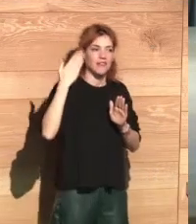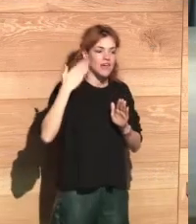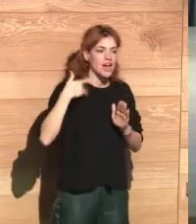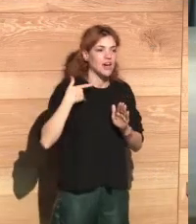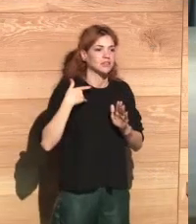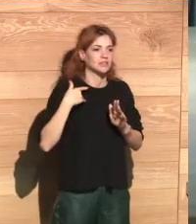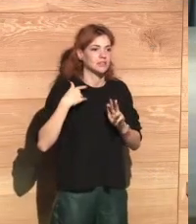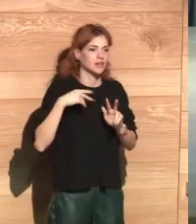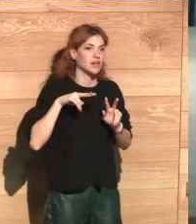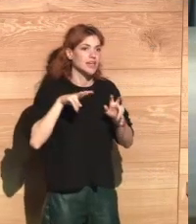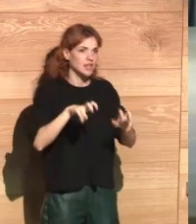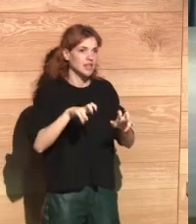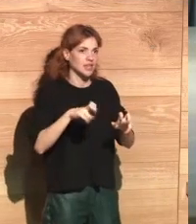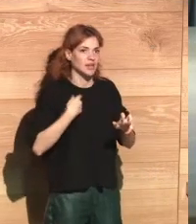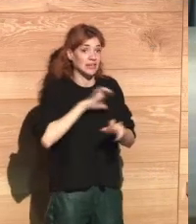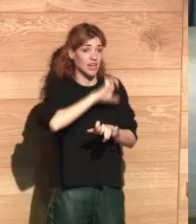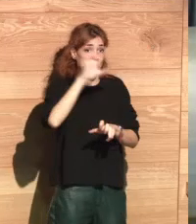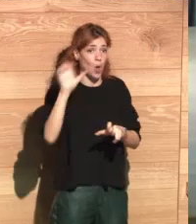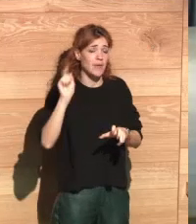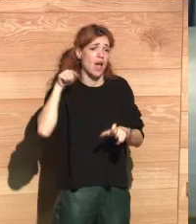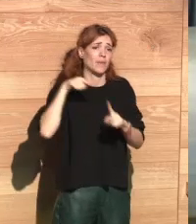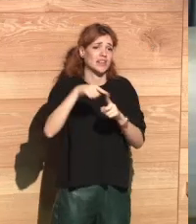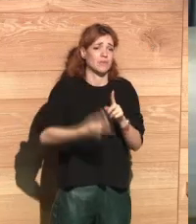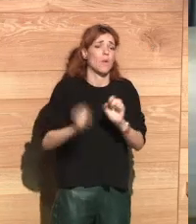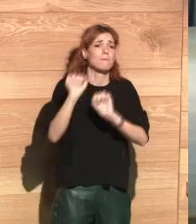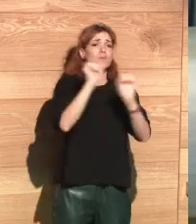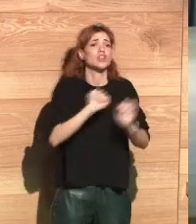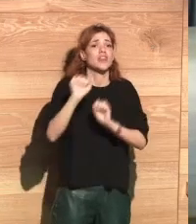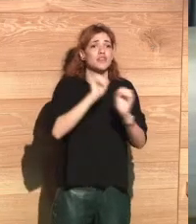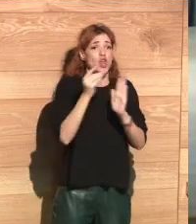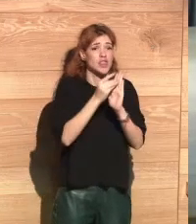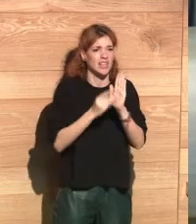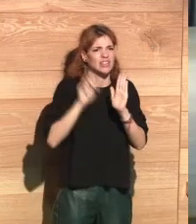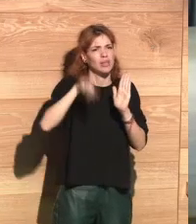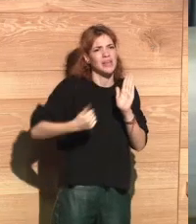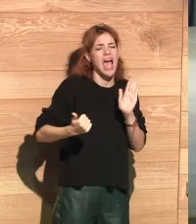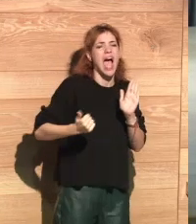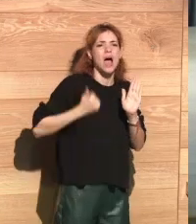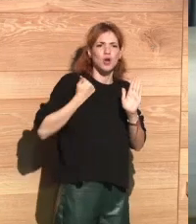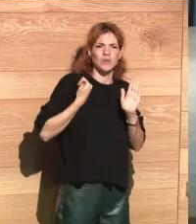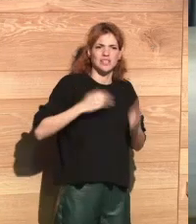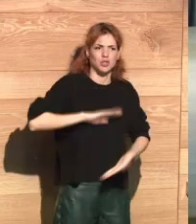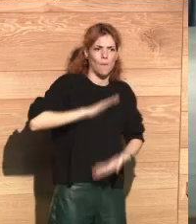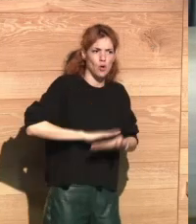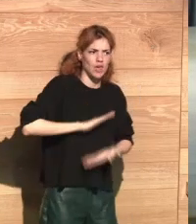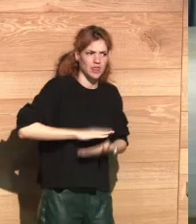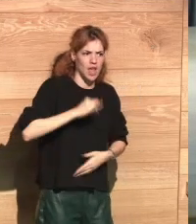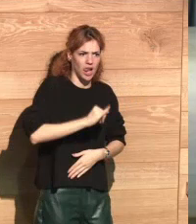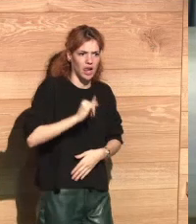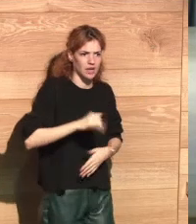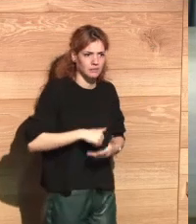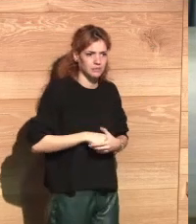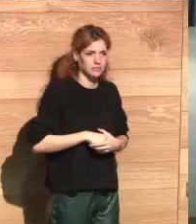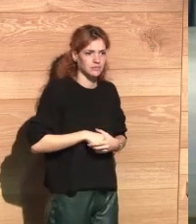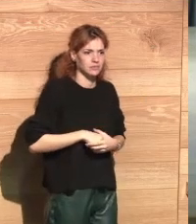this path, or if we can use these strategies from the European Union to protect data better, and also to